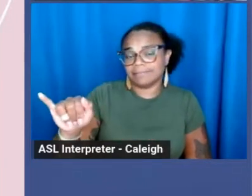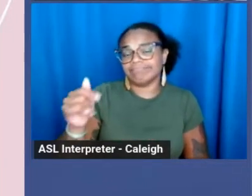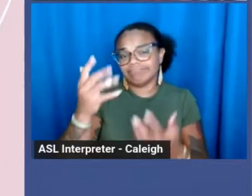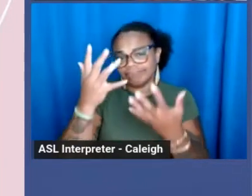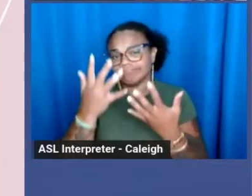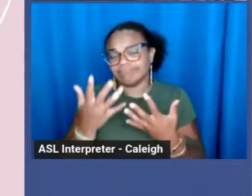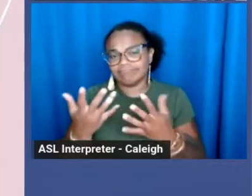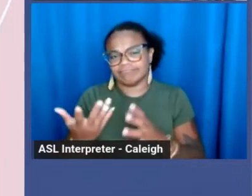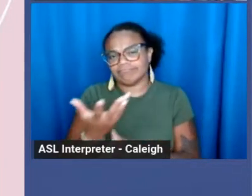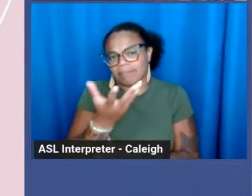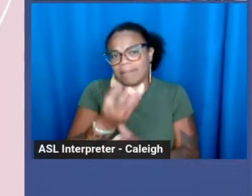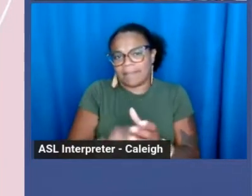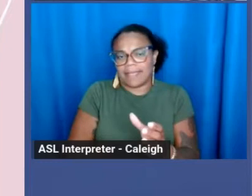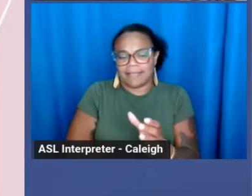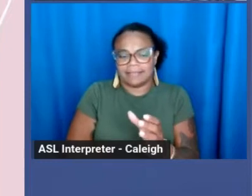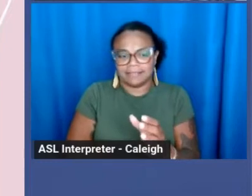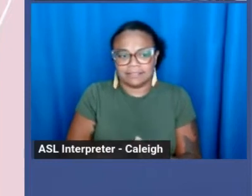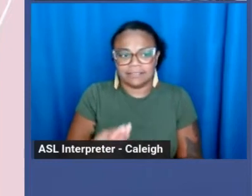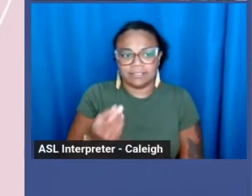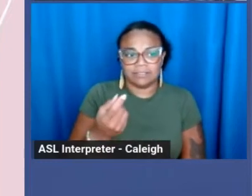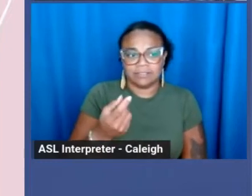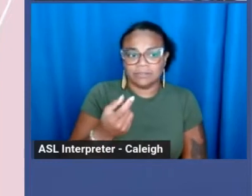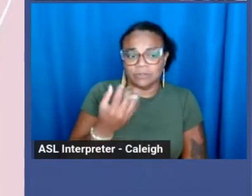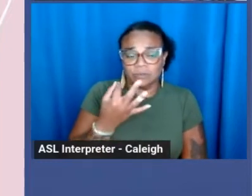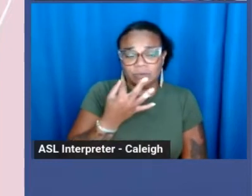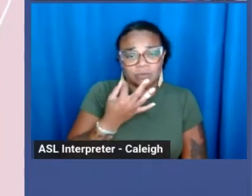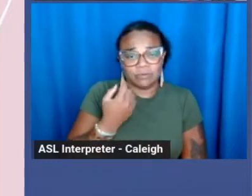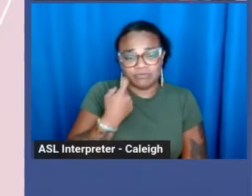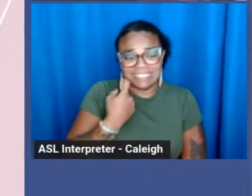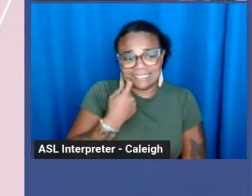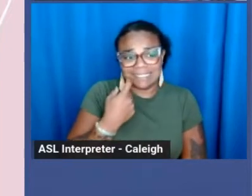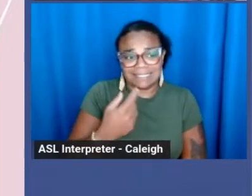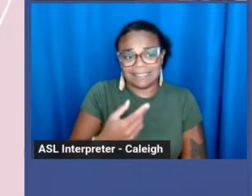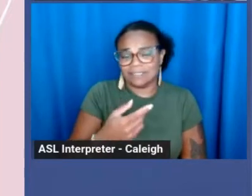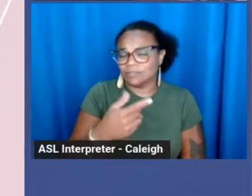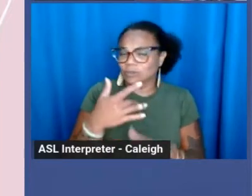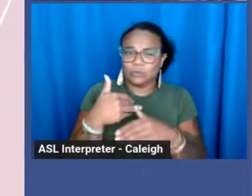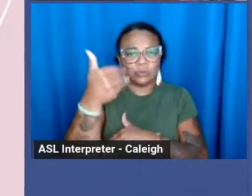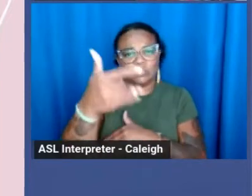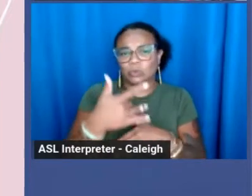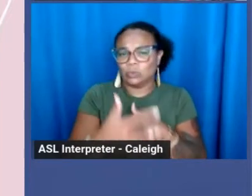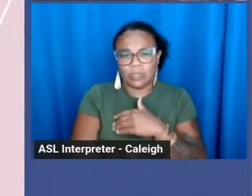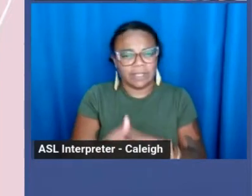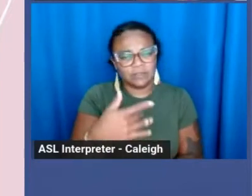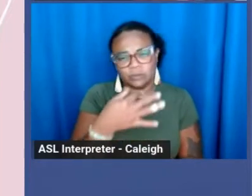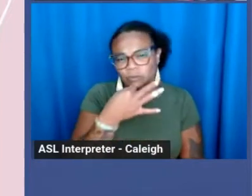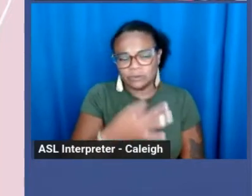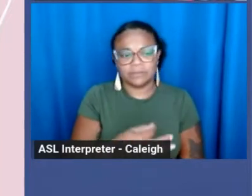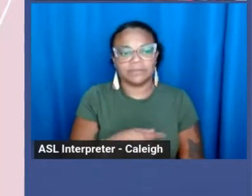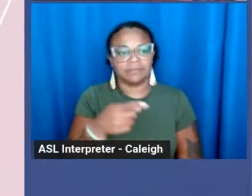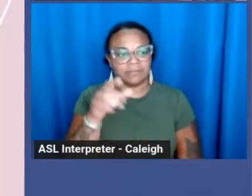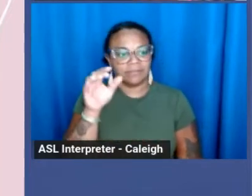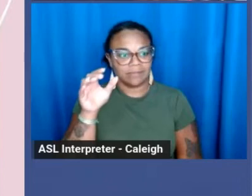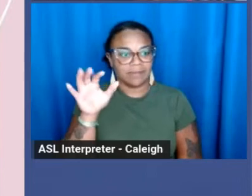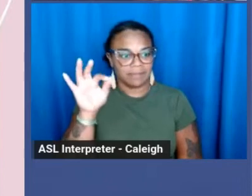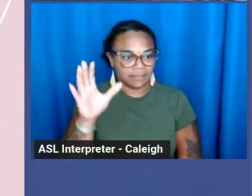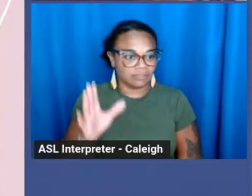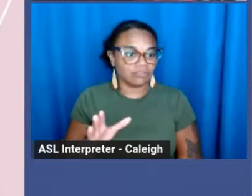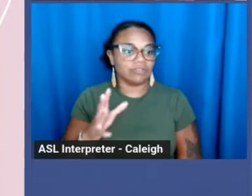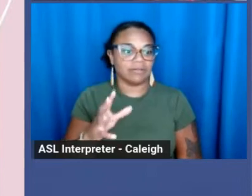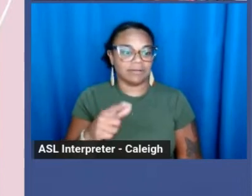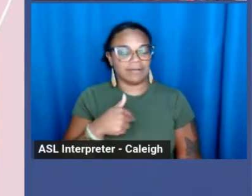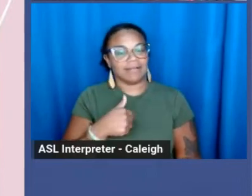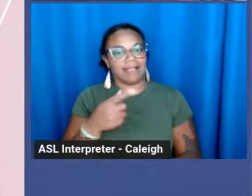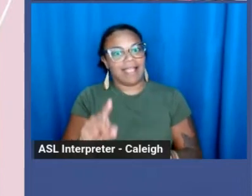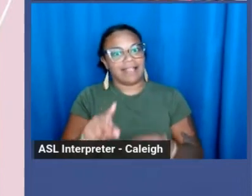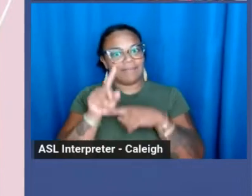Recently, as a minister, I had the privilege of marrying her and also